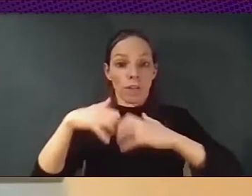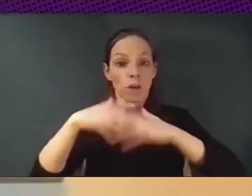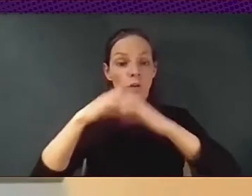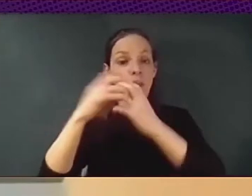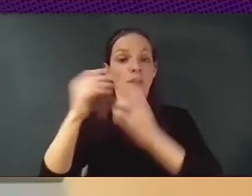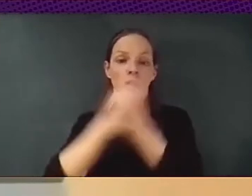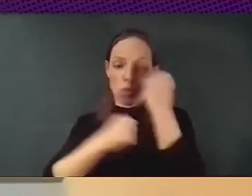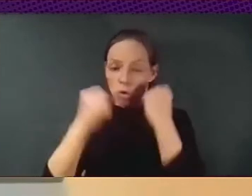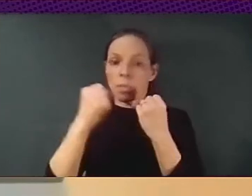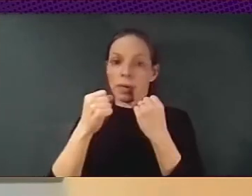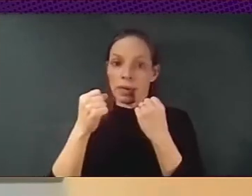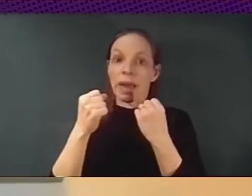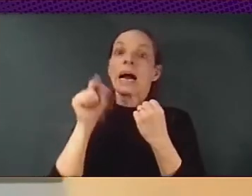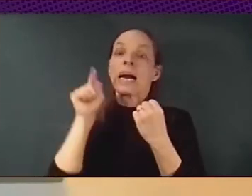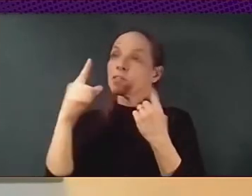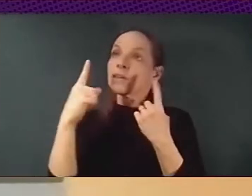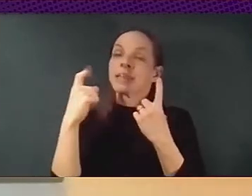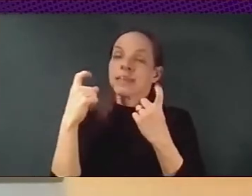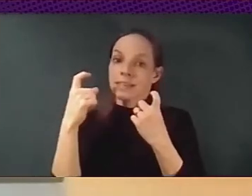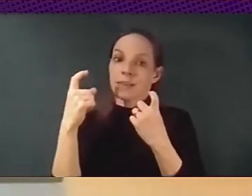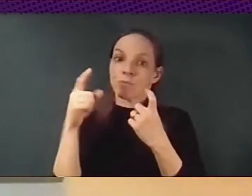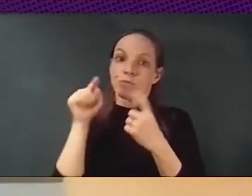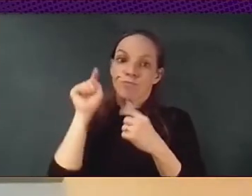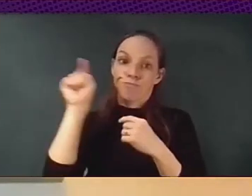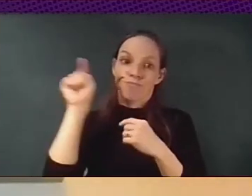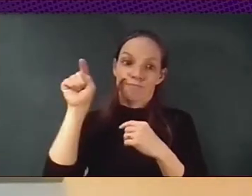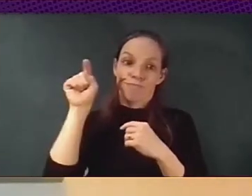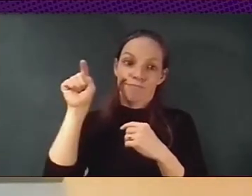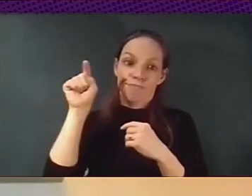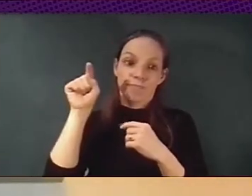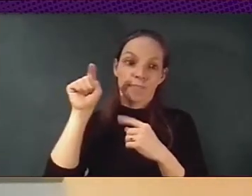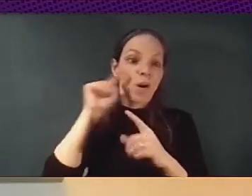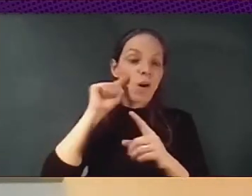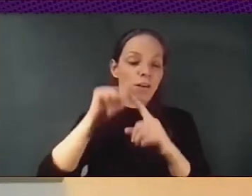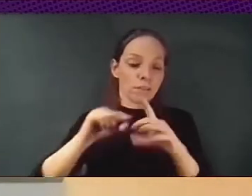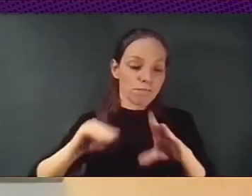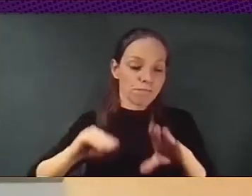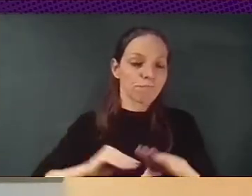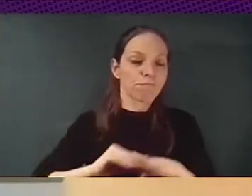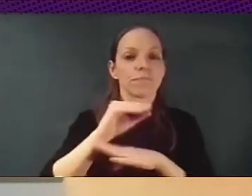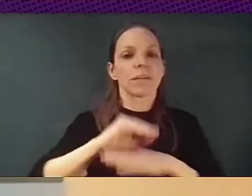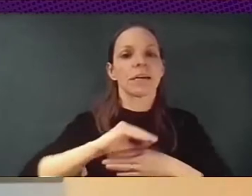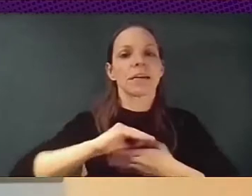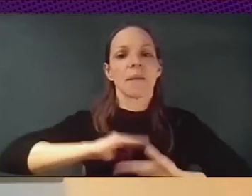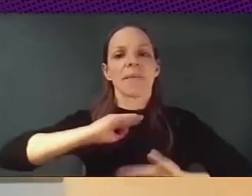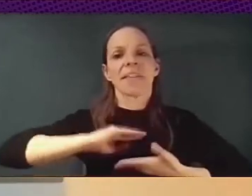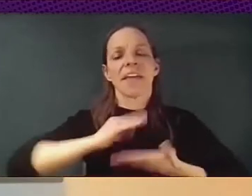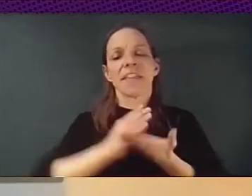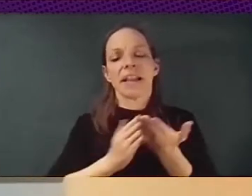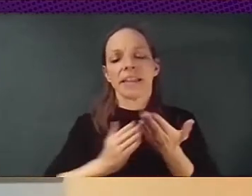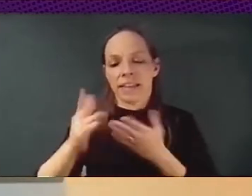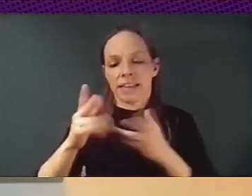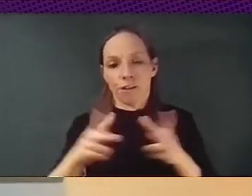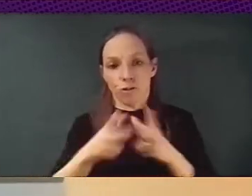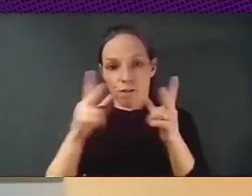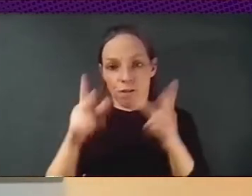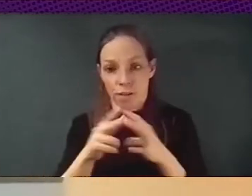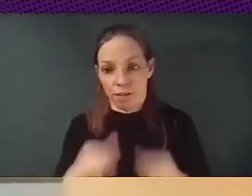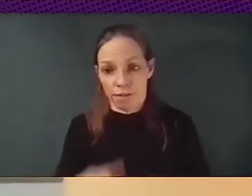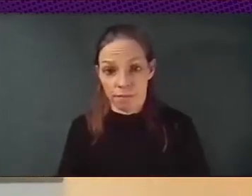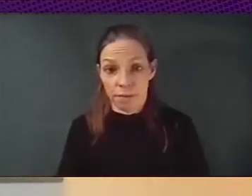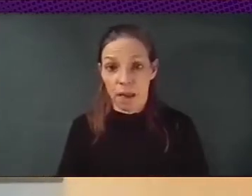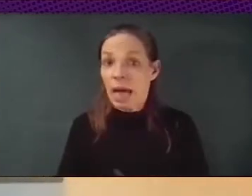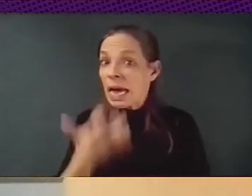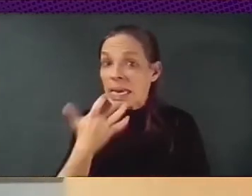alternative capacity of society. Because otherwise, Europe will become a digital colony,